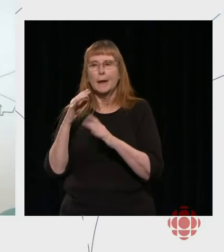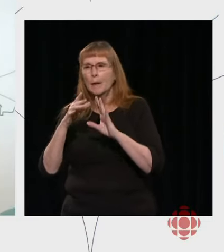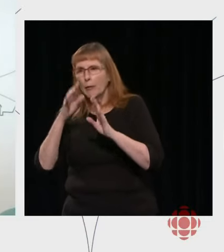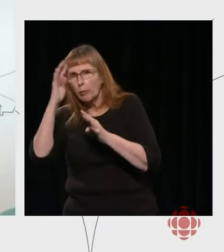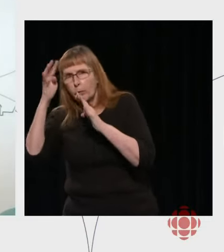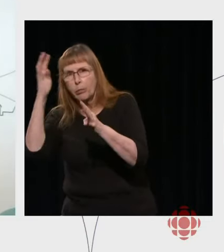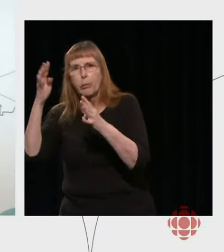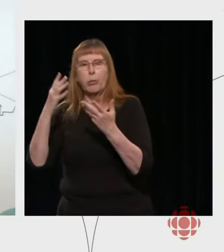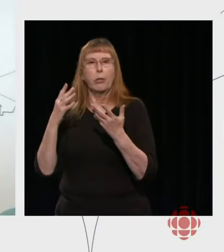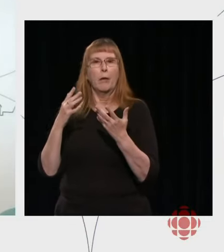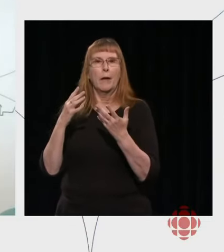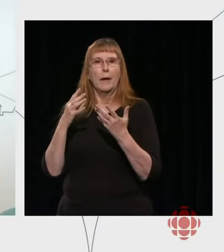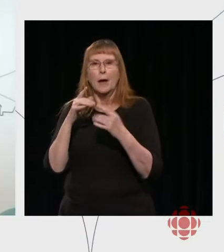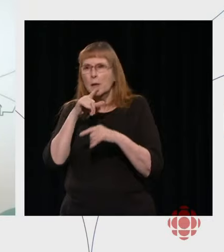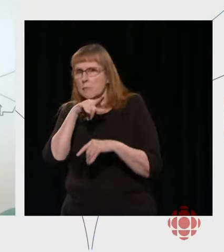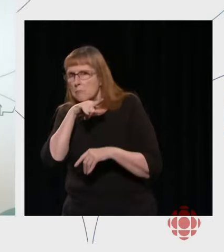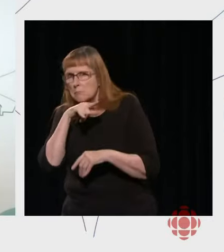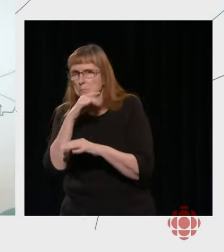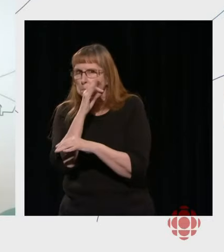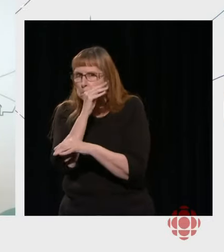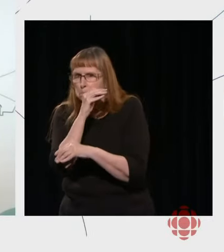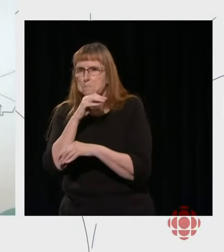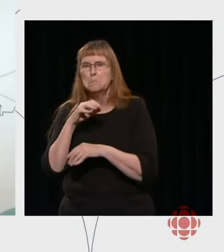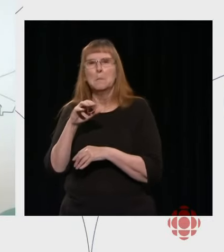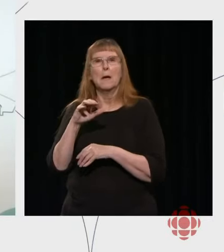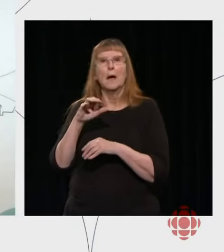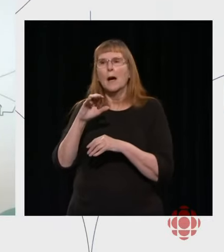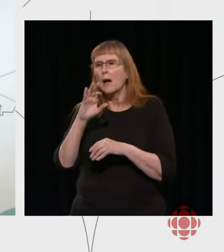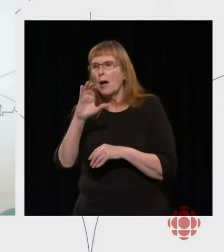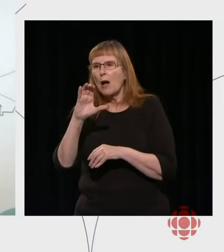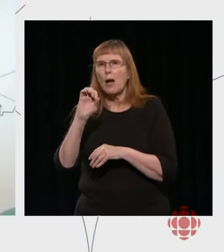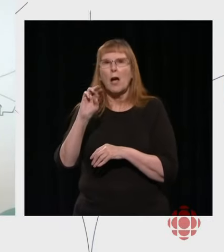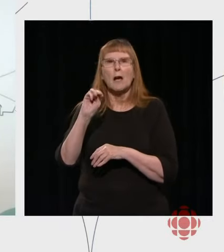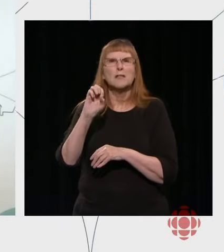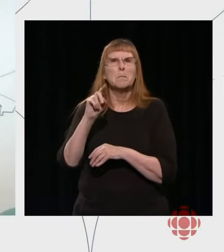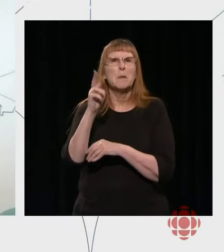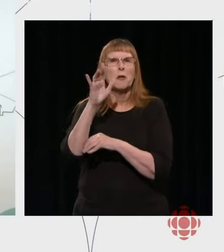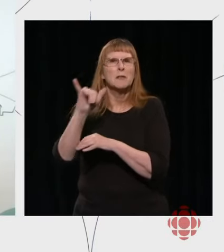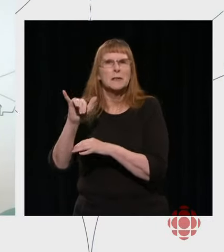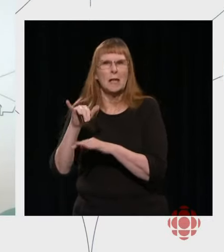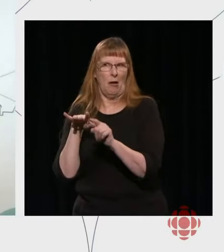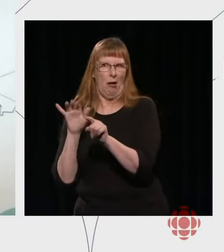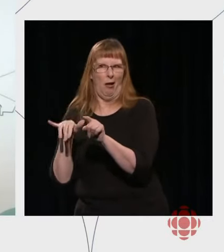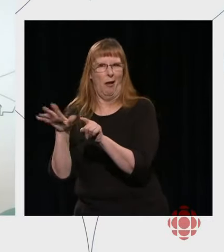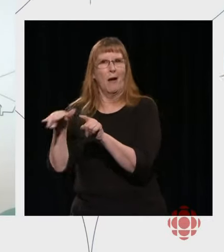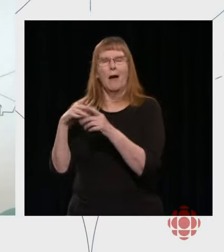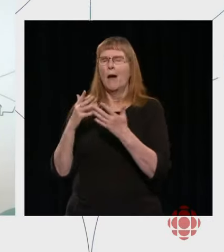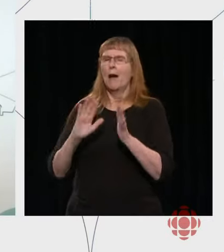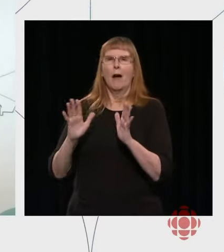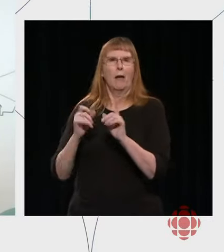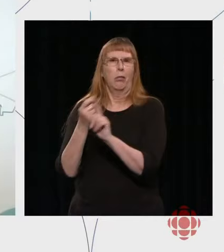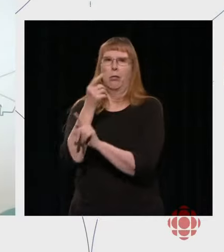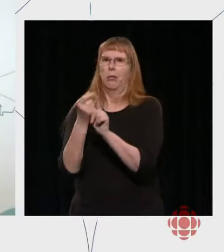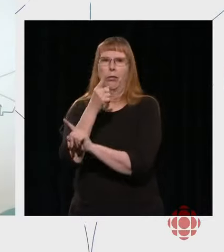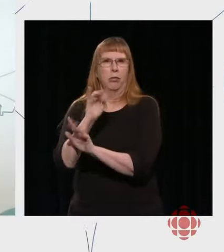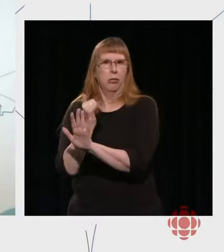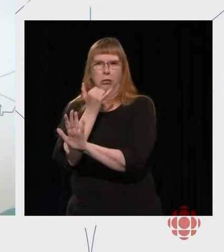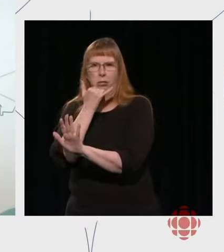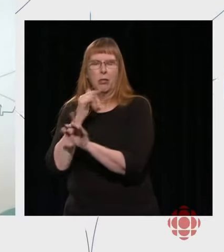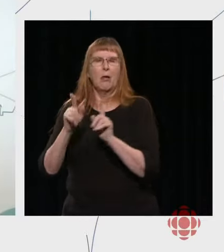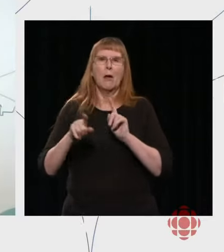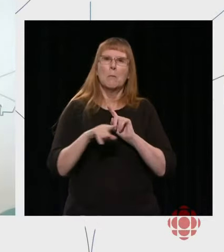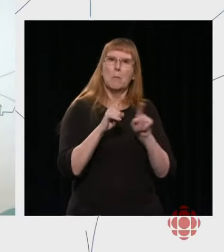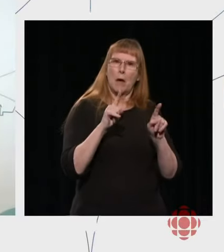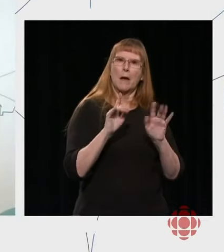know that CBC is presenting views that are unbiased, factual, and current while still being trustworthy?